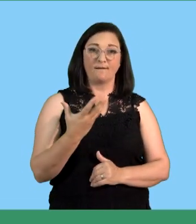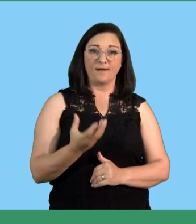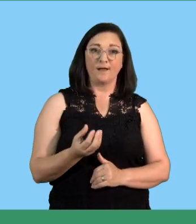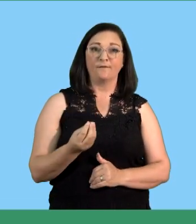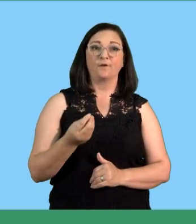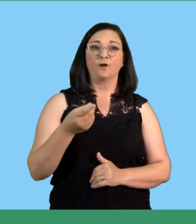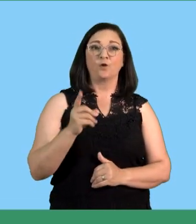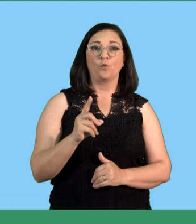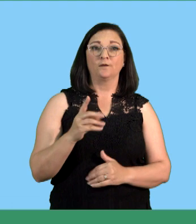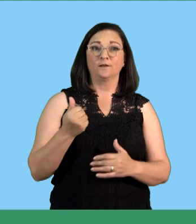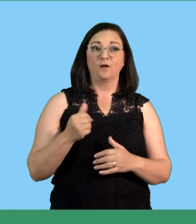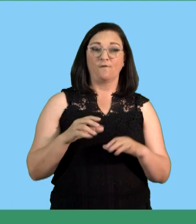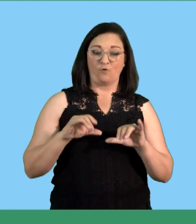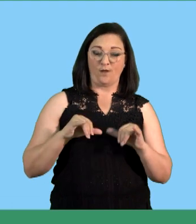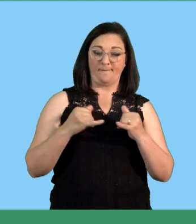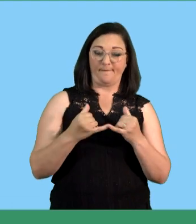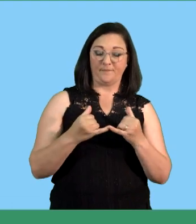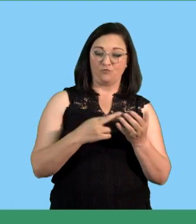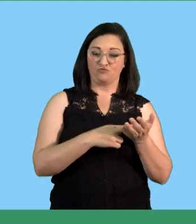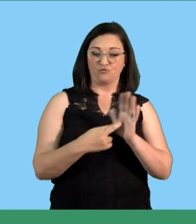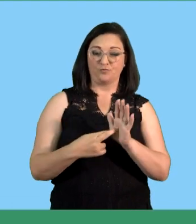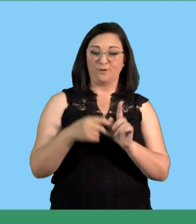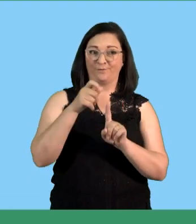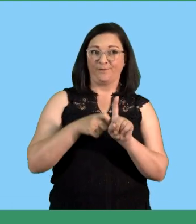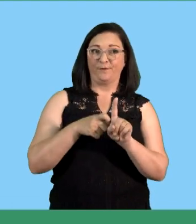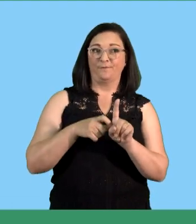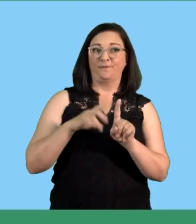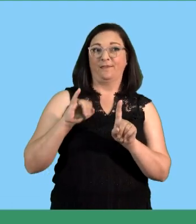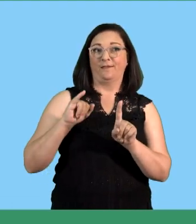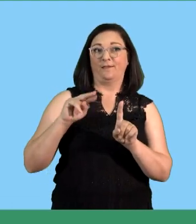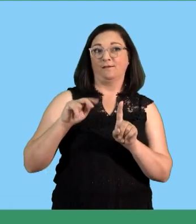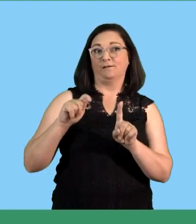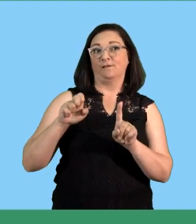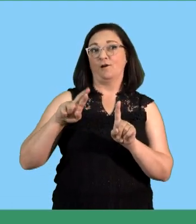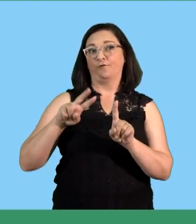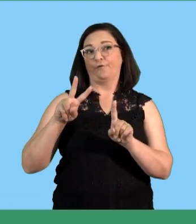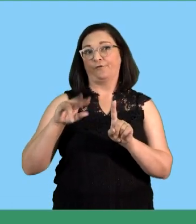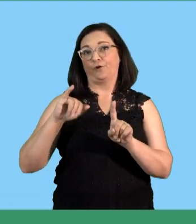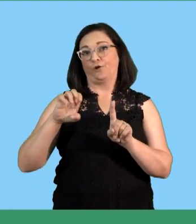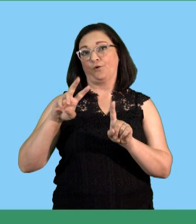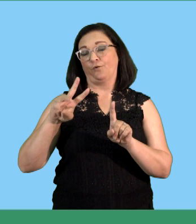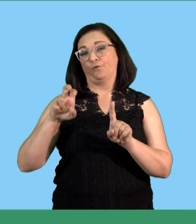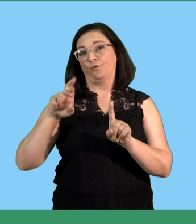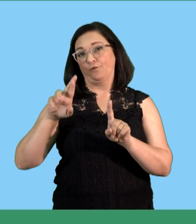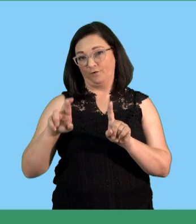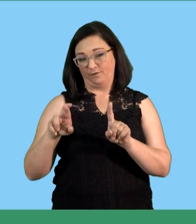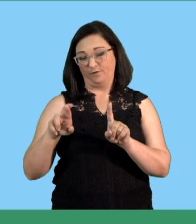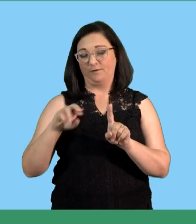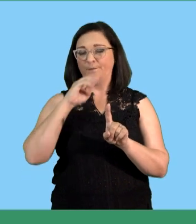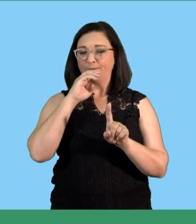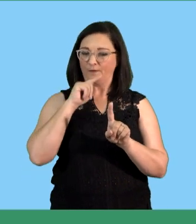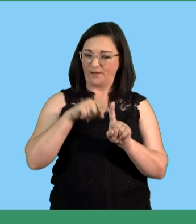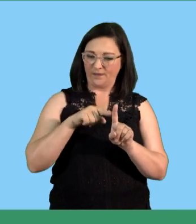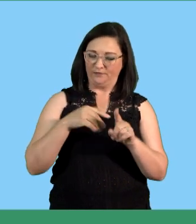refers to a representative of an employer conducting the interview so an employer will have a person that will conduct the entire